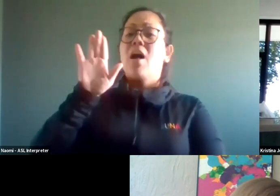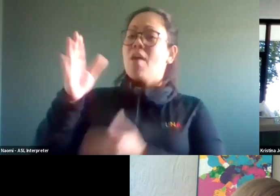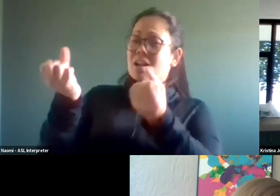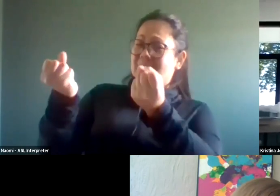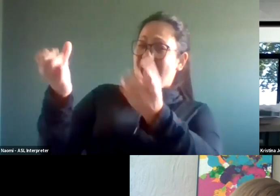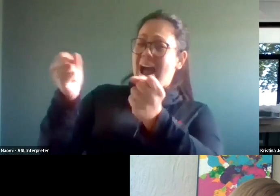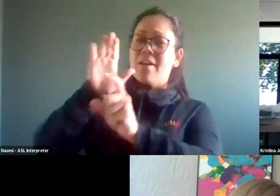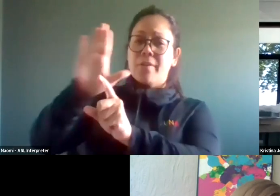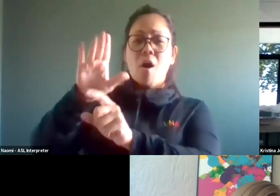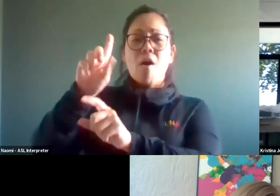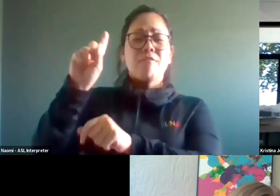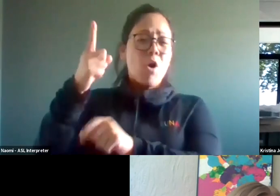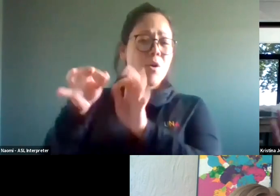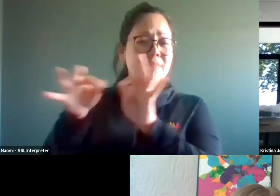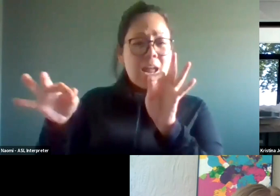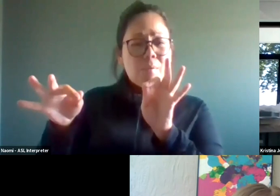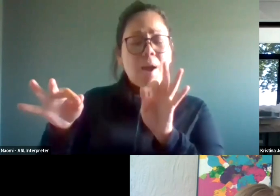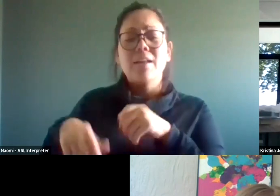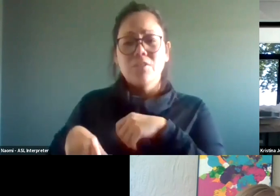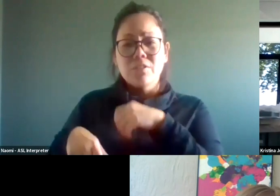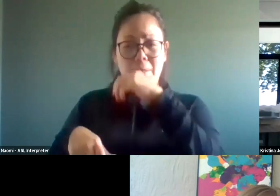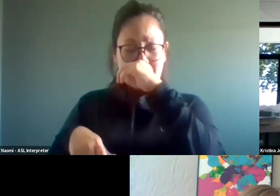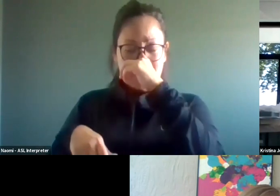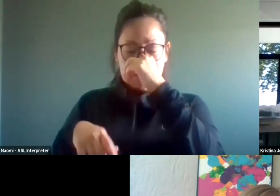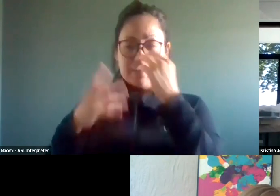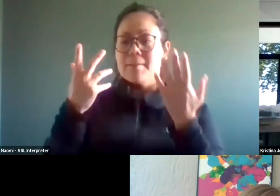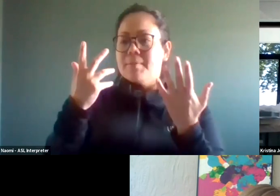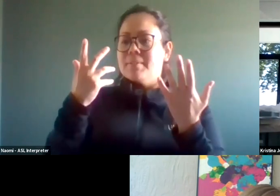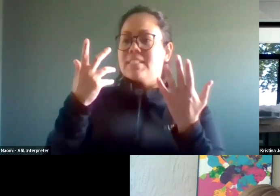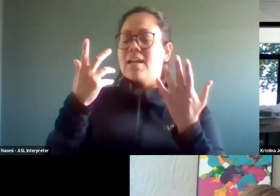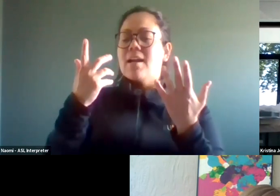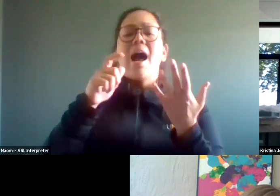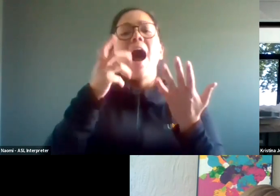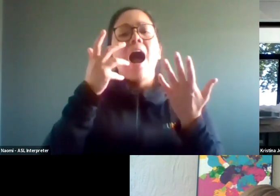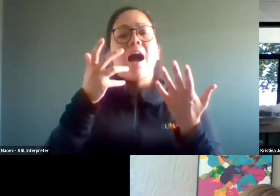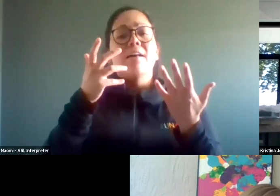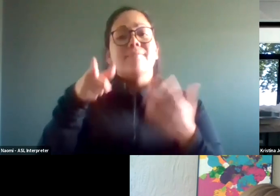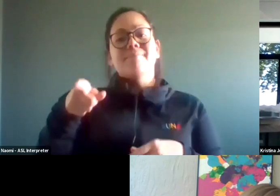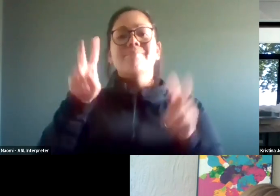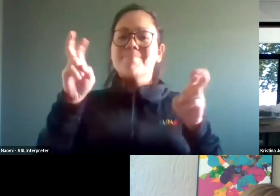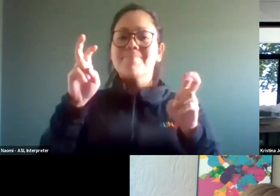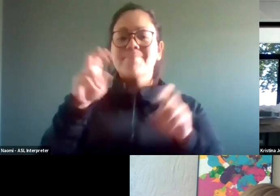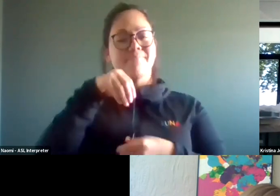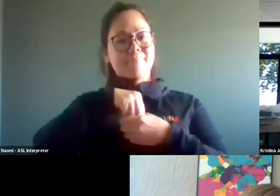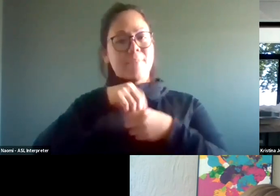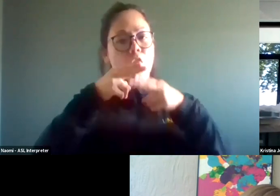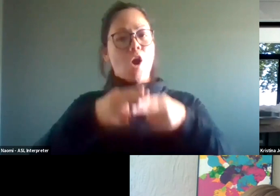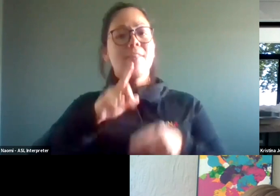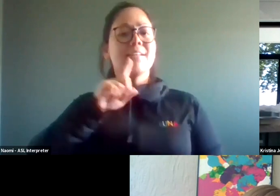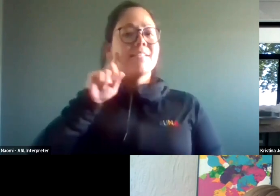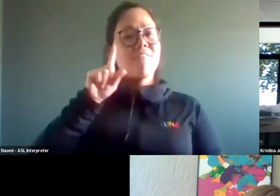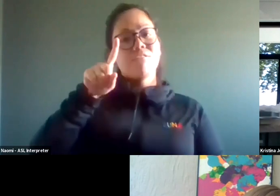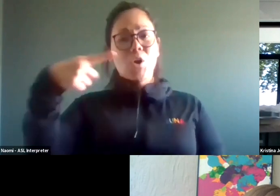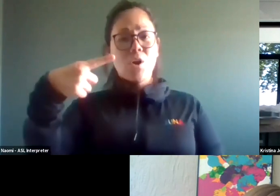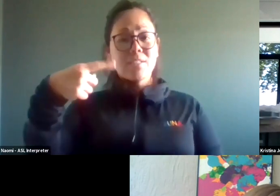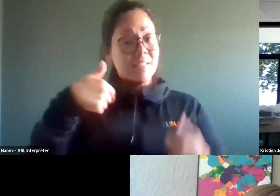you know, you again, you know, it's, not going to make generalizations, but they're Deaf first and they're not disabled,